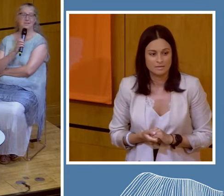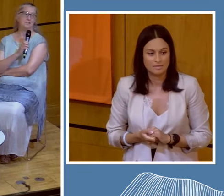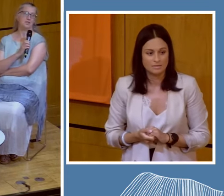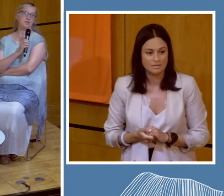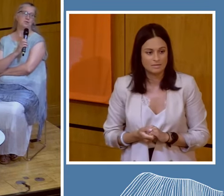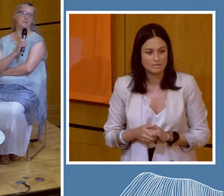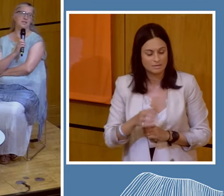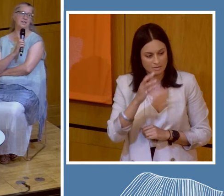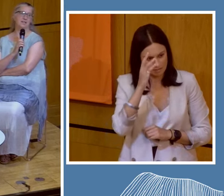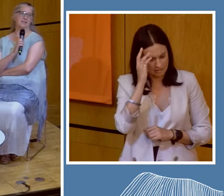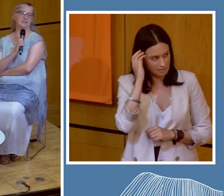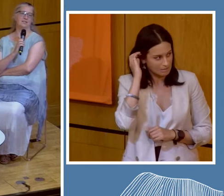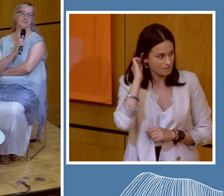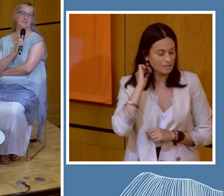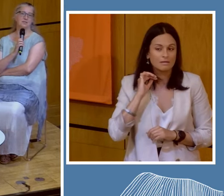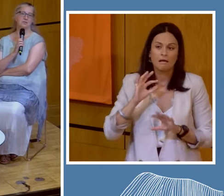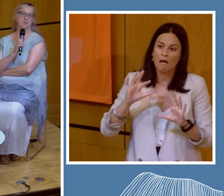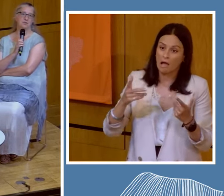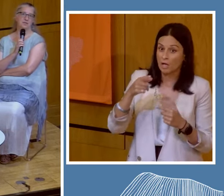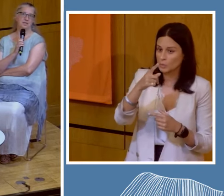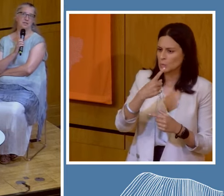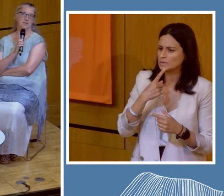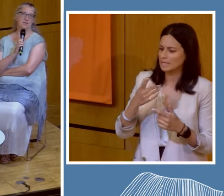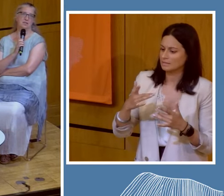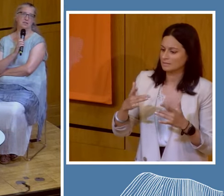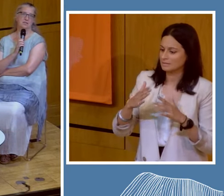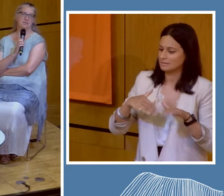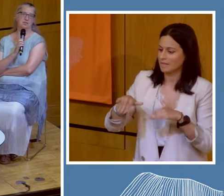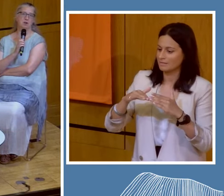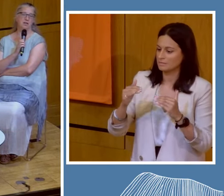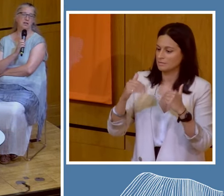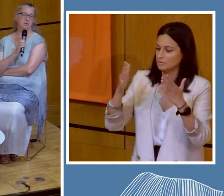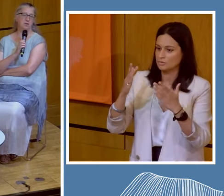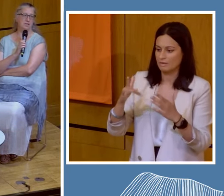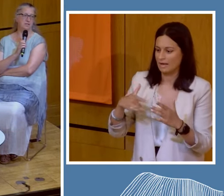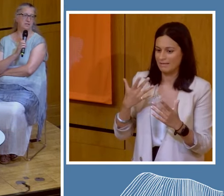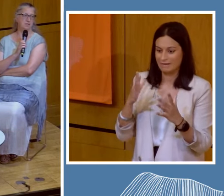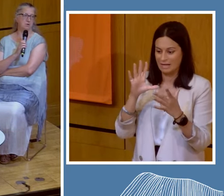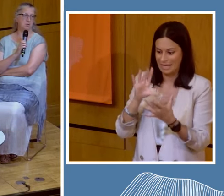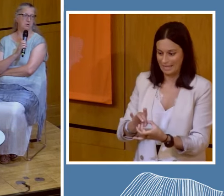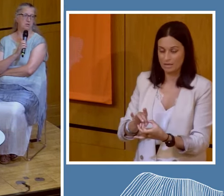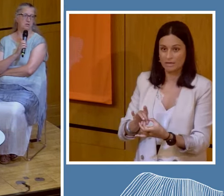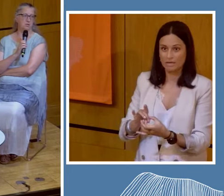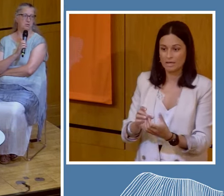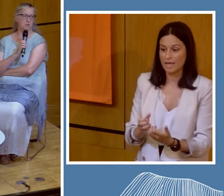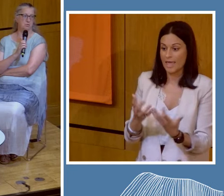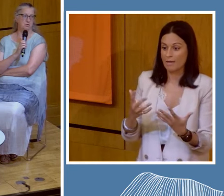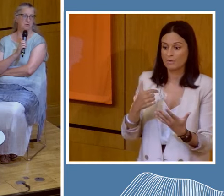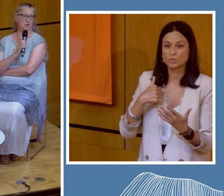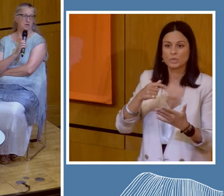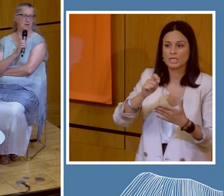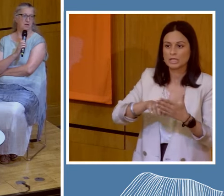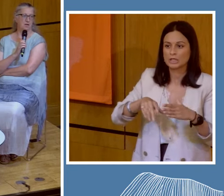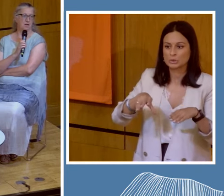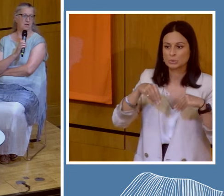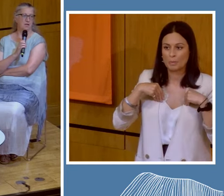Well, you're saying that the standard of living is directly related to the amount we consume.